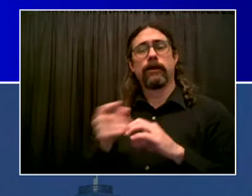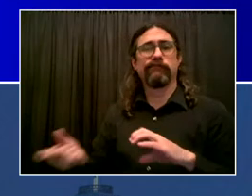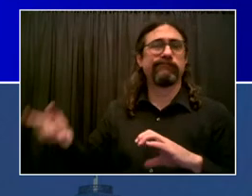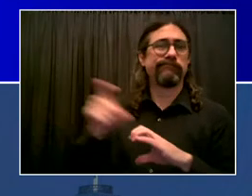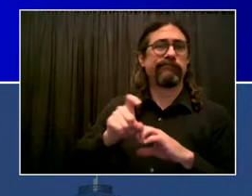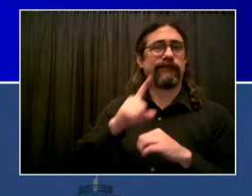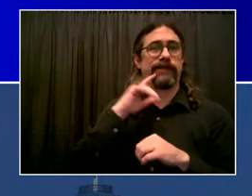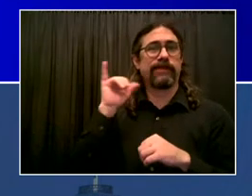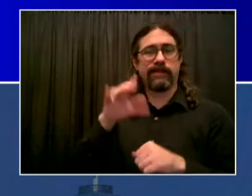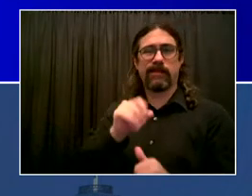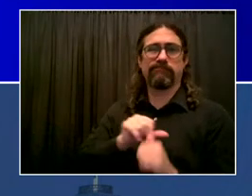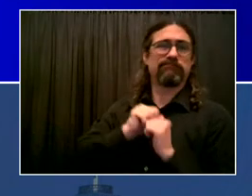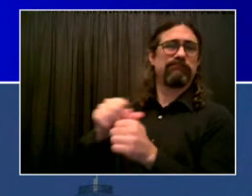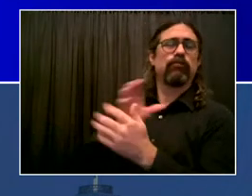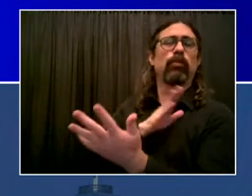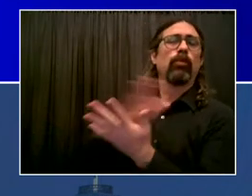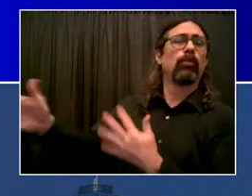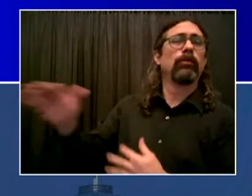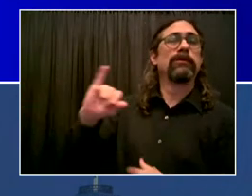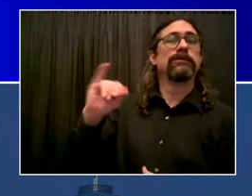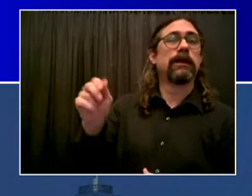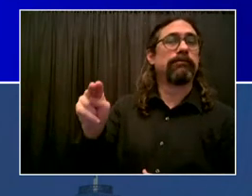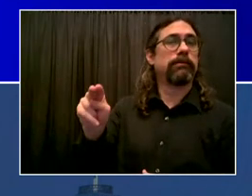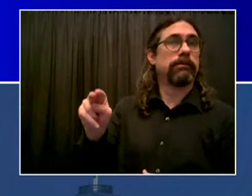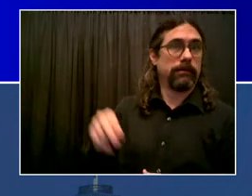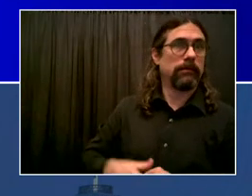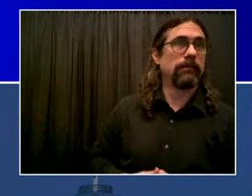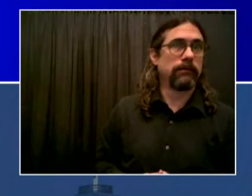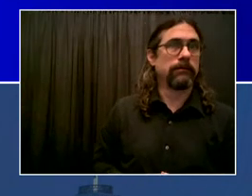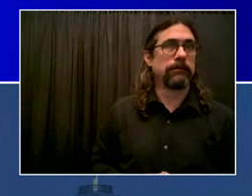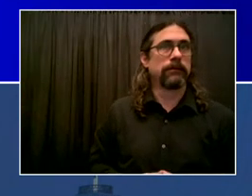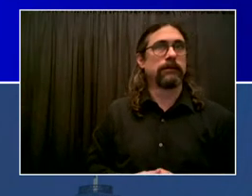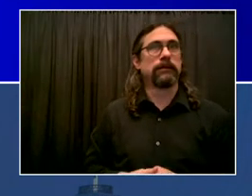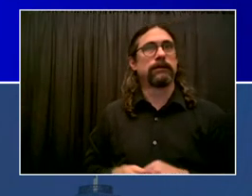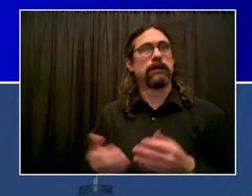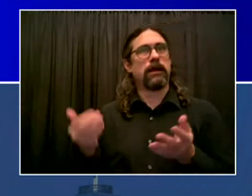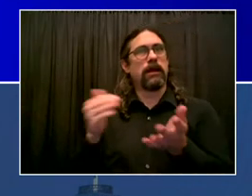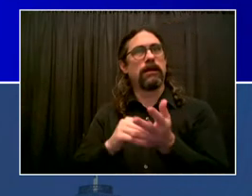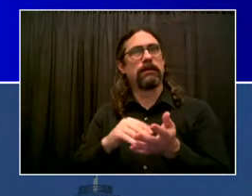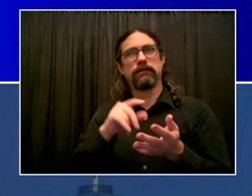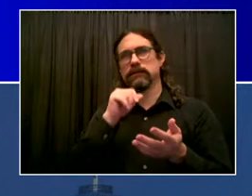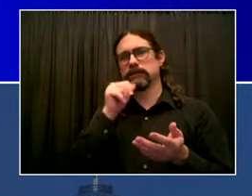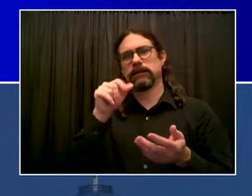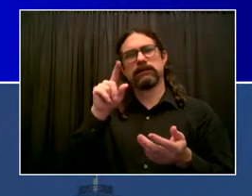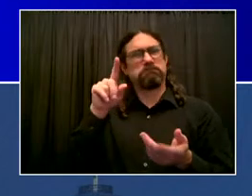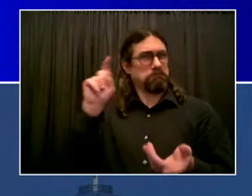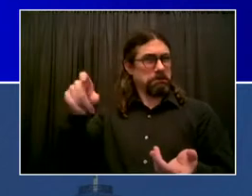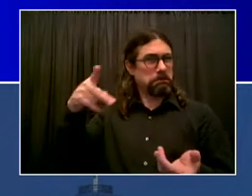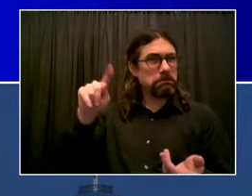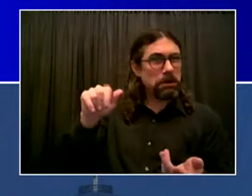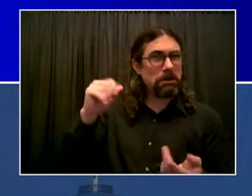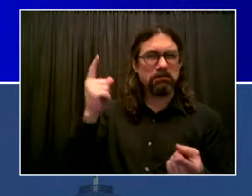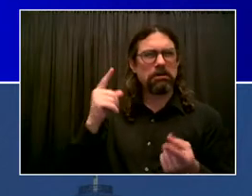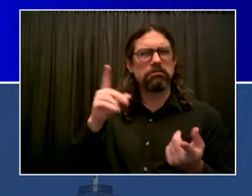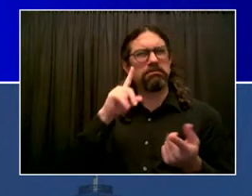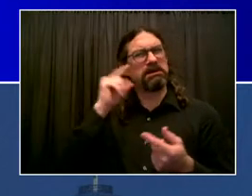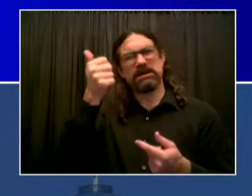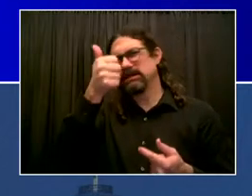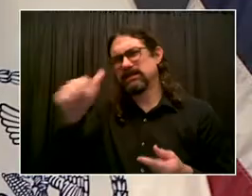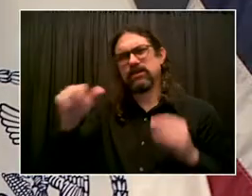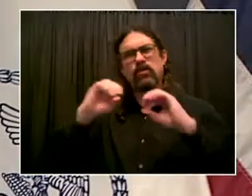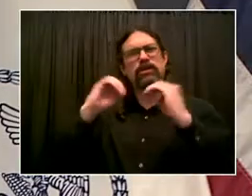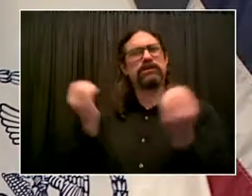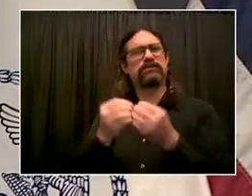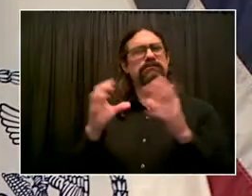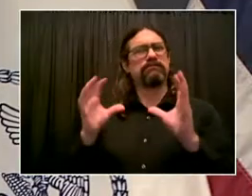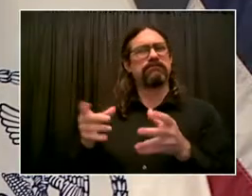referral bonus. And please get involved and help keep your community safe. I want to hear from someone who has been leading